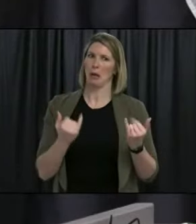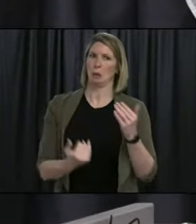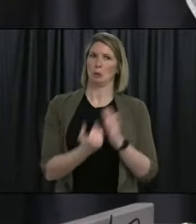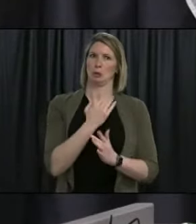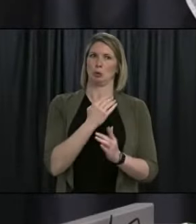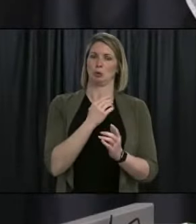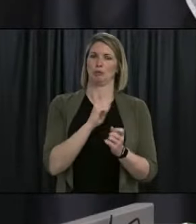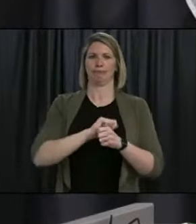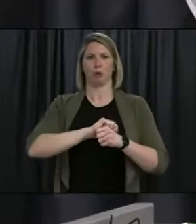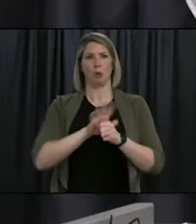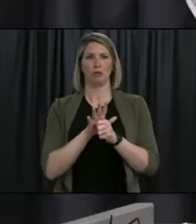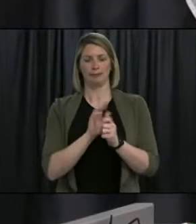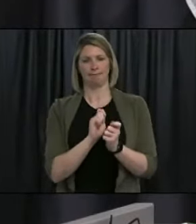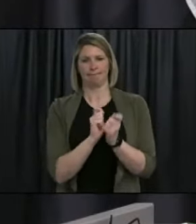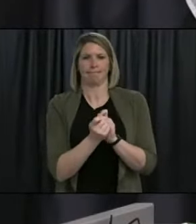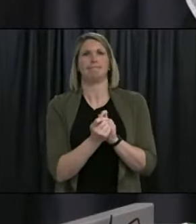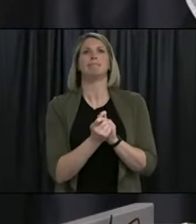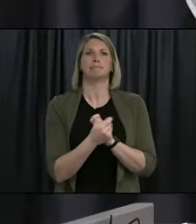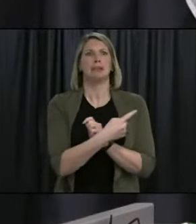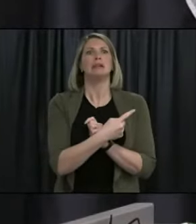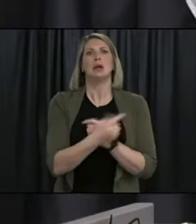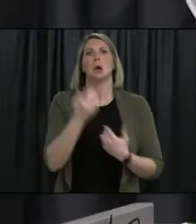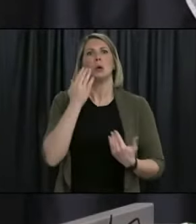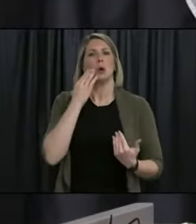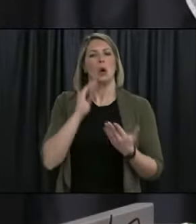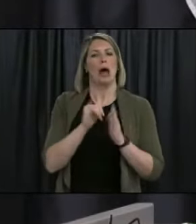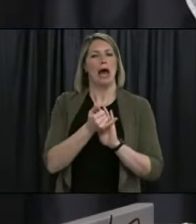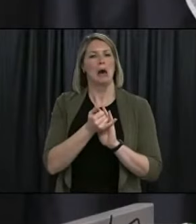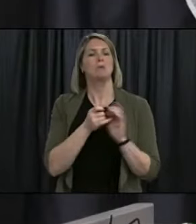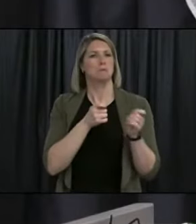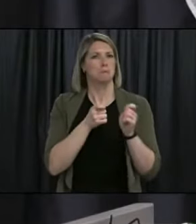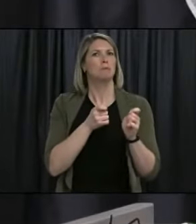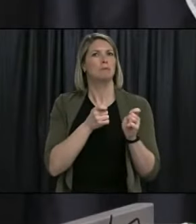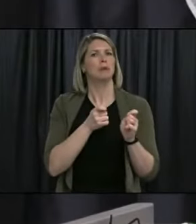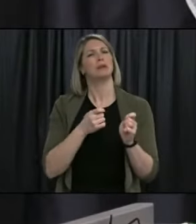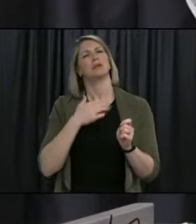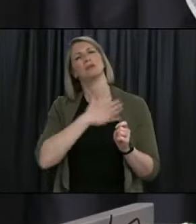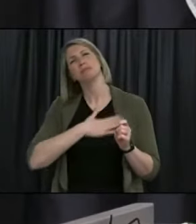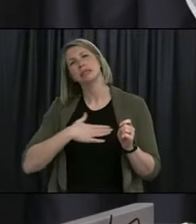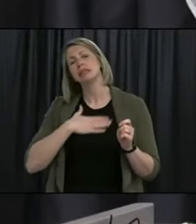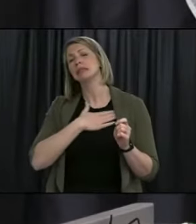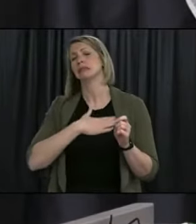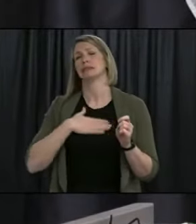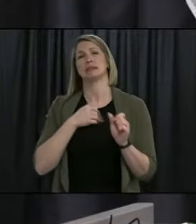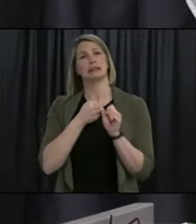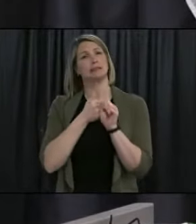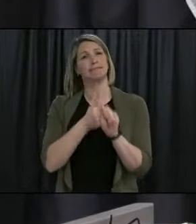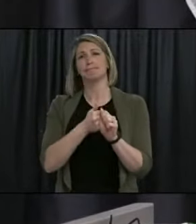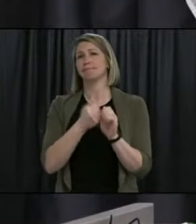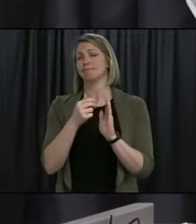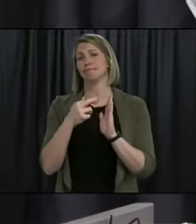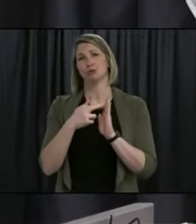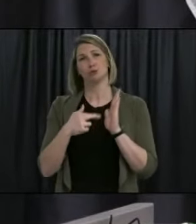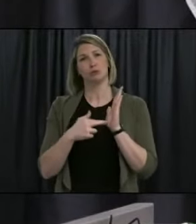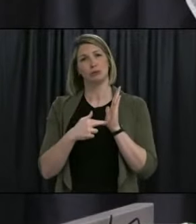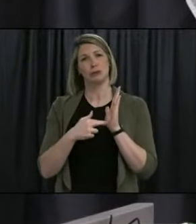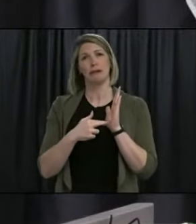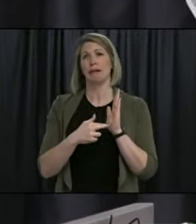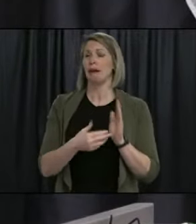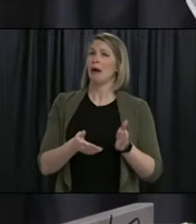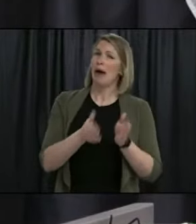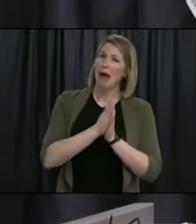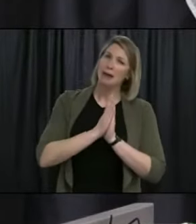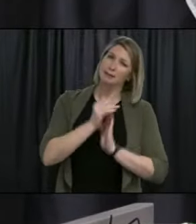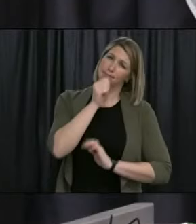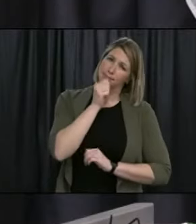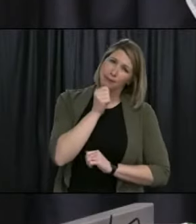decisions going forward. We would be remiss to do otherwise, so we have asked so much of you over the last year, and we continue to